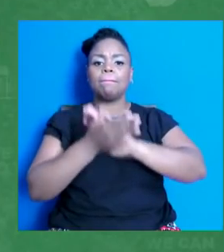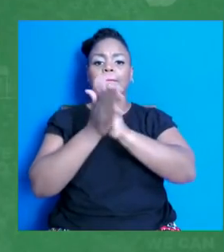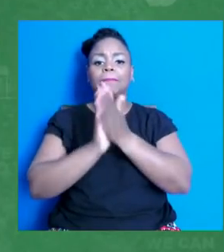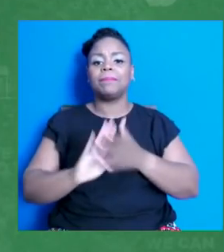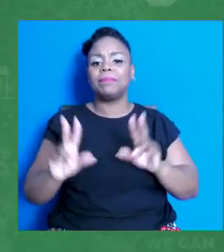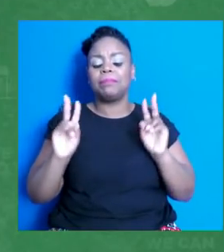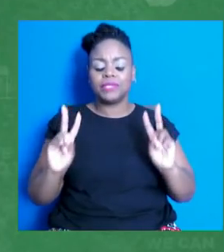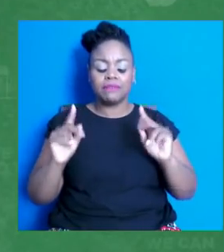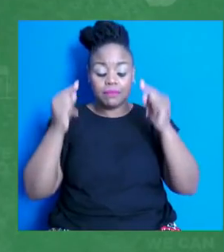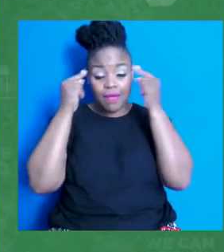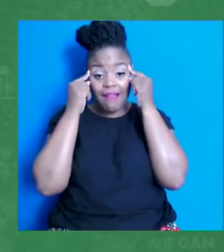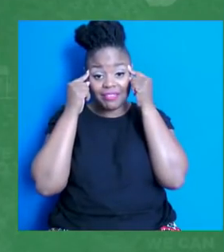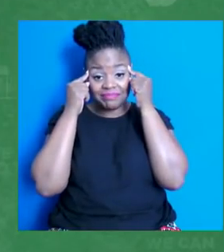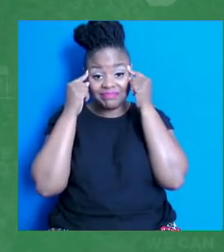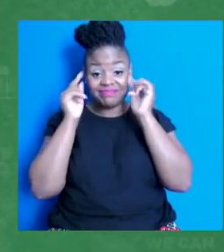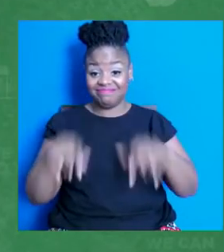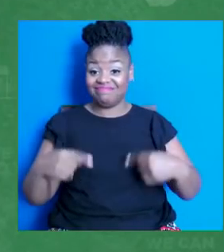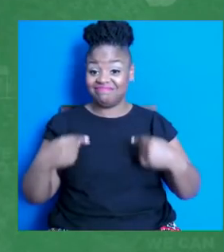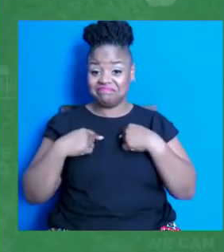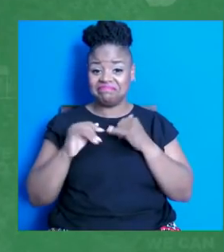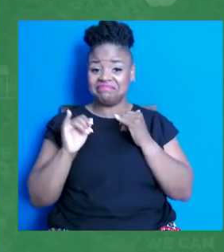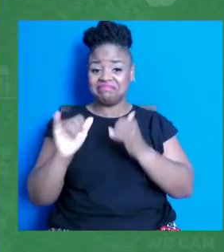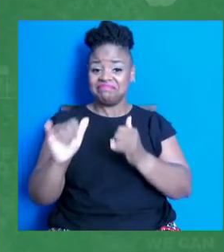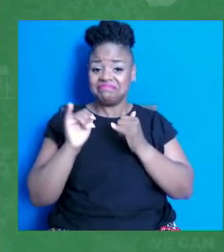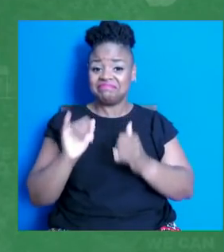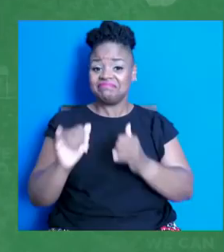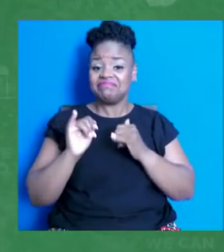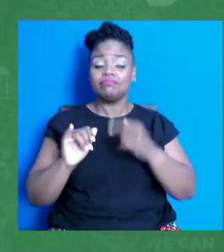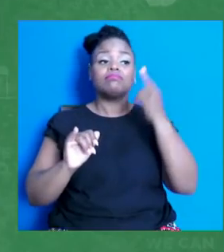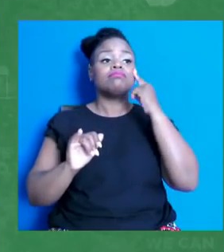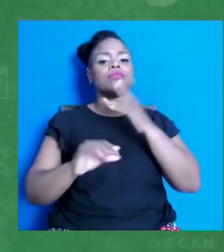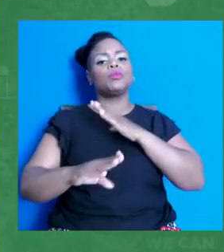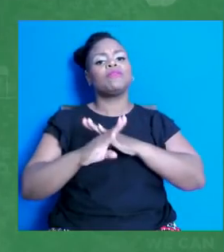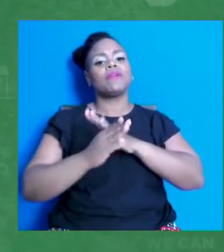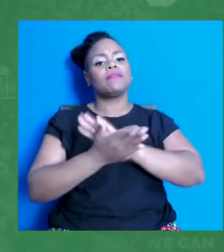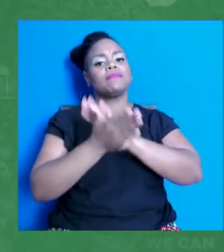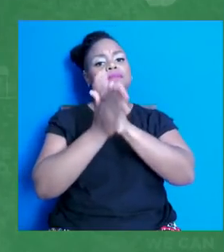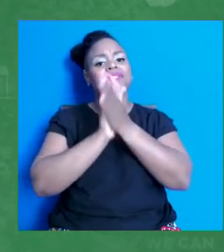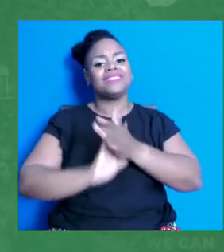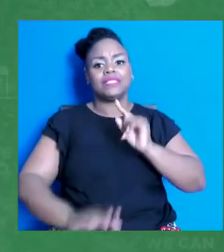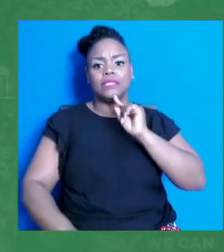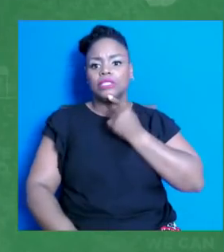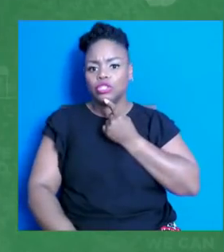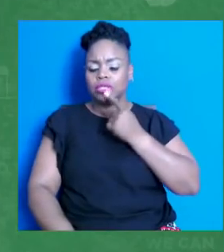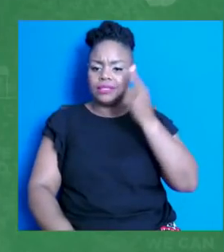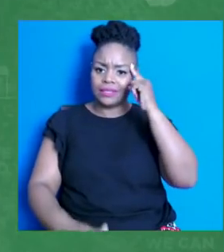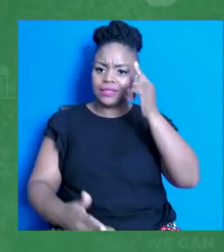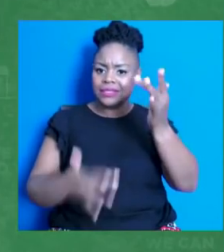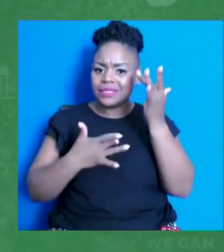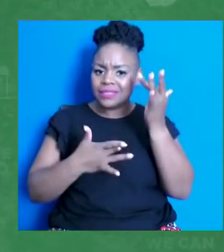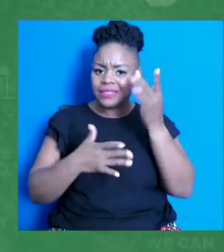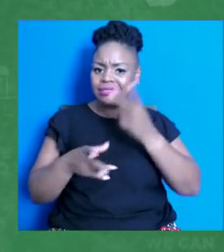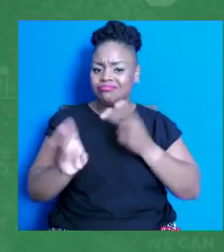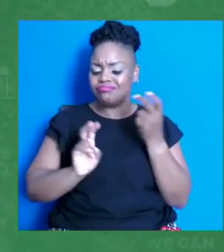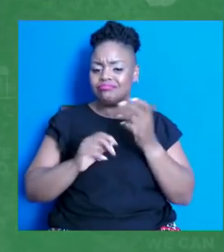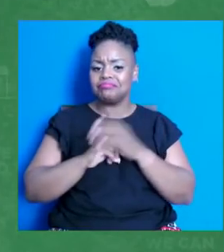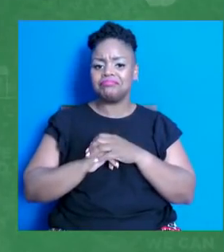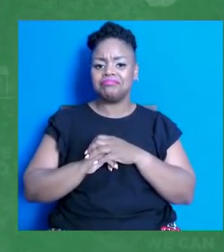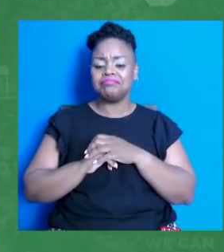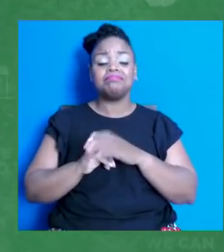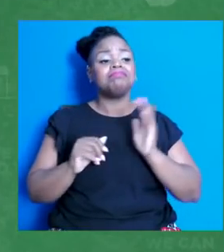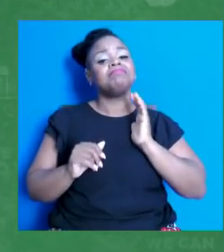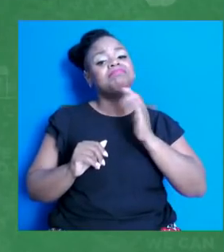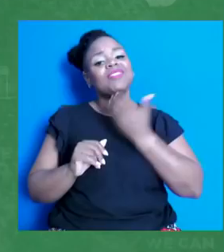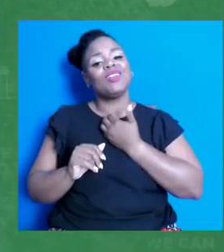with knowing that they're protected from getting seriously sick. Now, when our kids, Ella and Cole, got vaccinated, it really